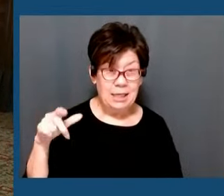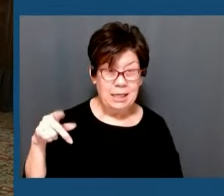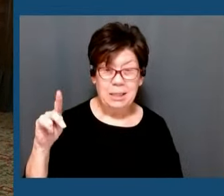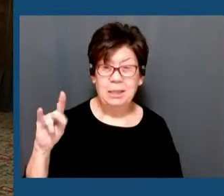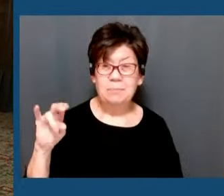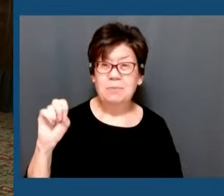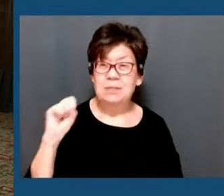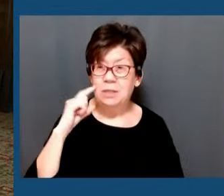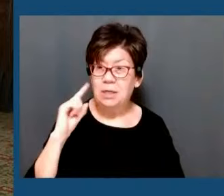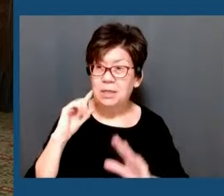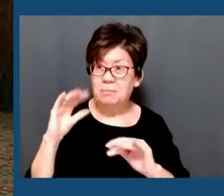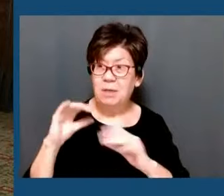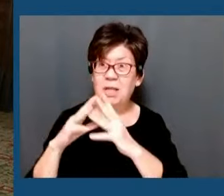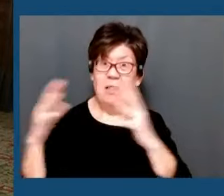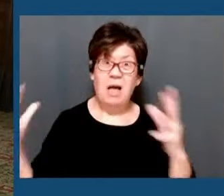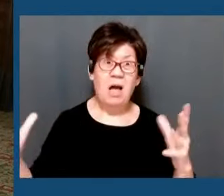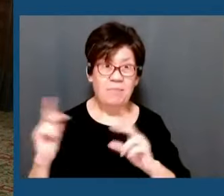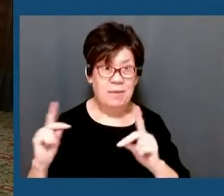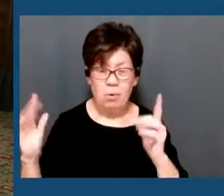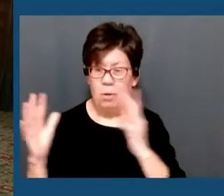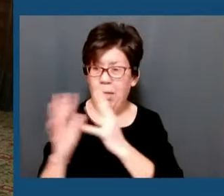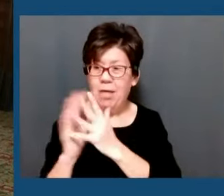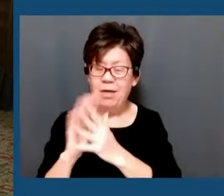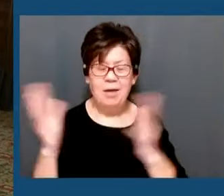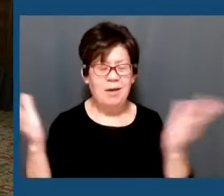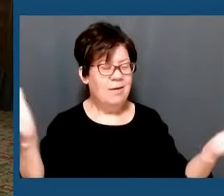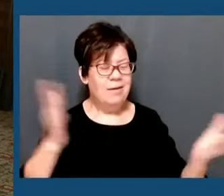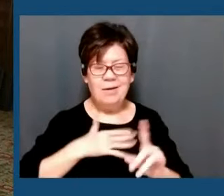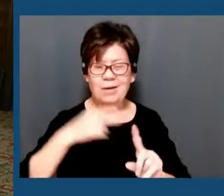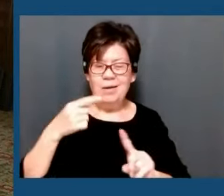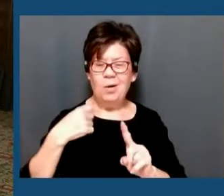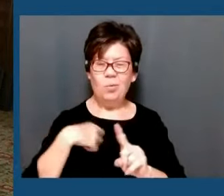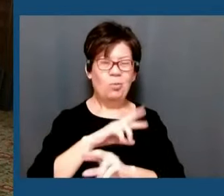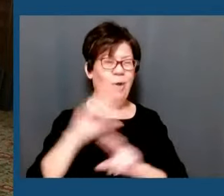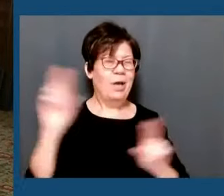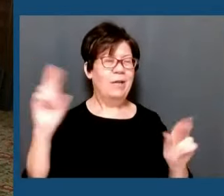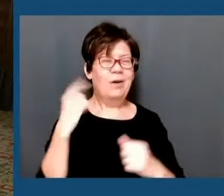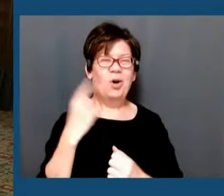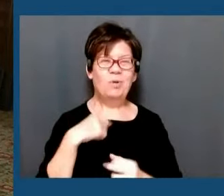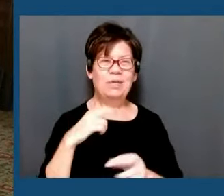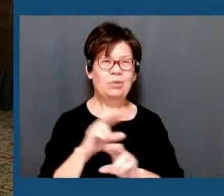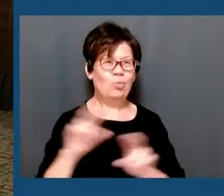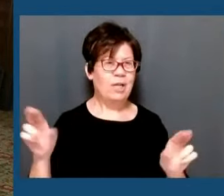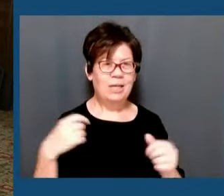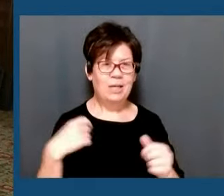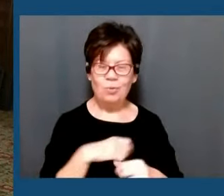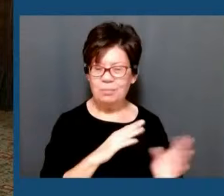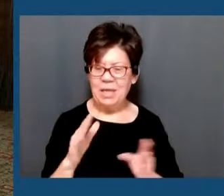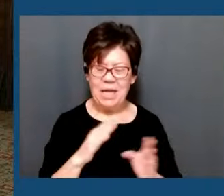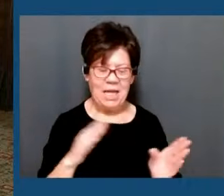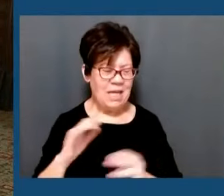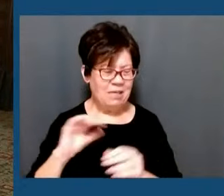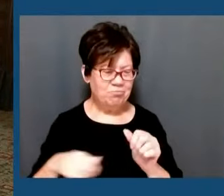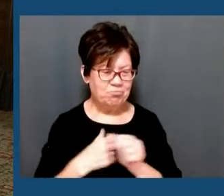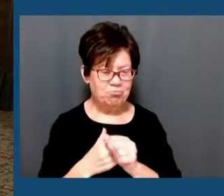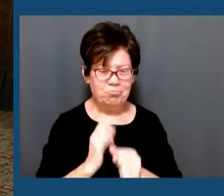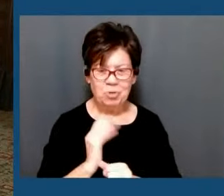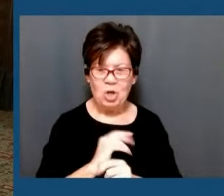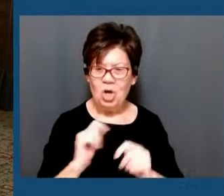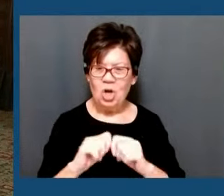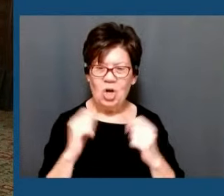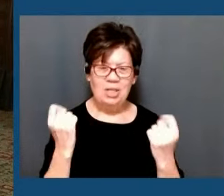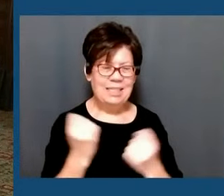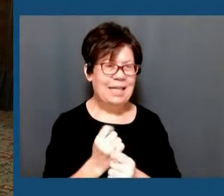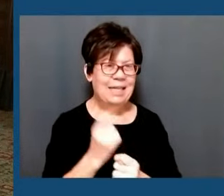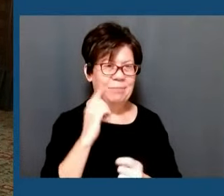parts of our state. So my point is we're always ready. We have planning in place. All of our teams activate instantaneously,